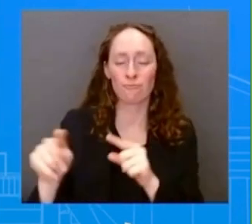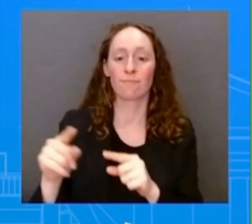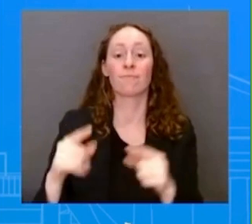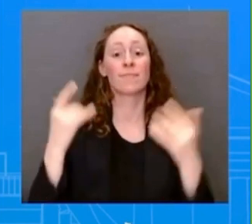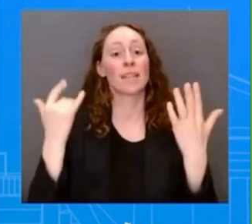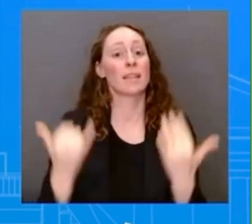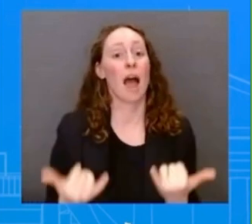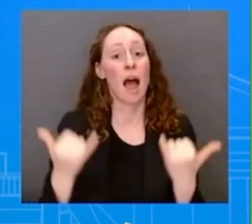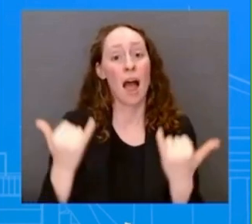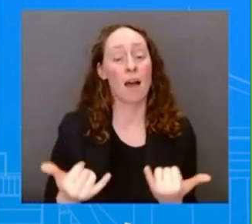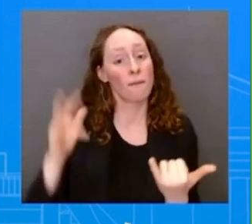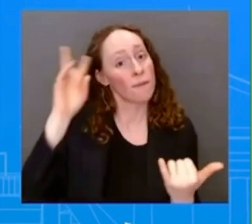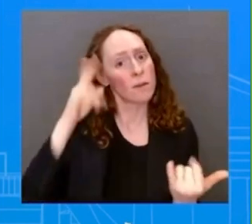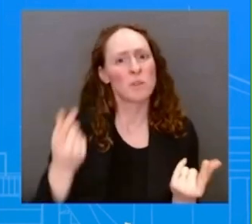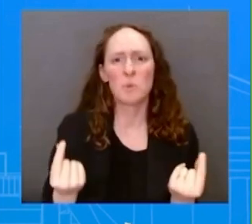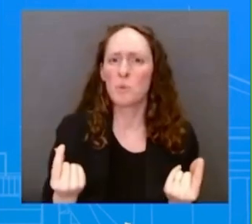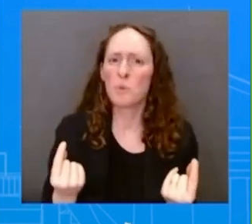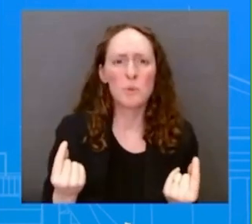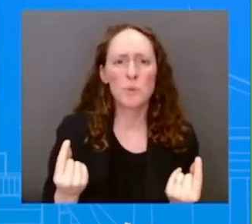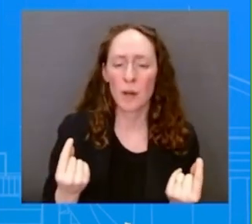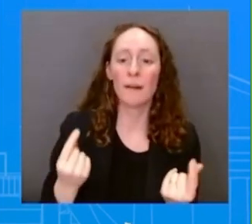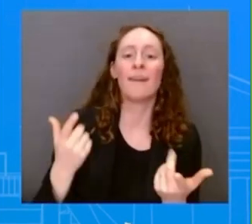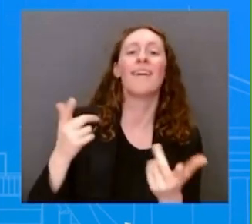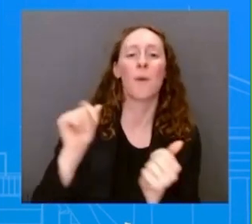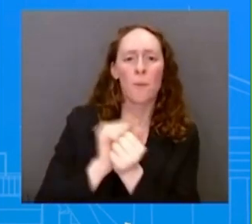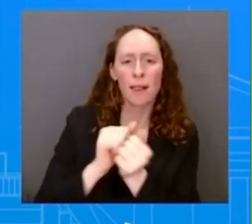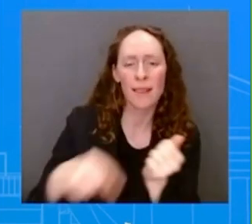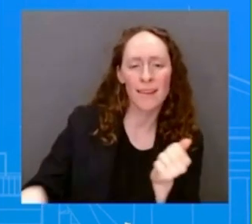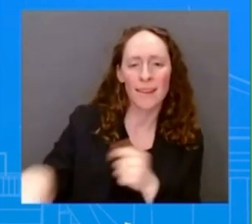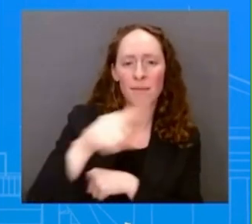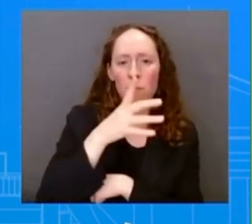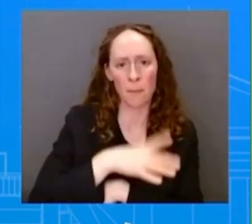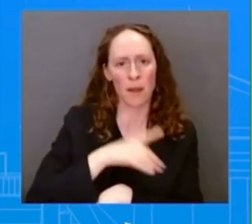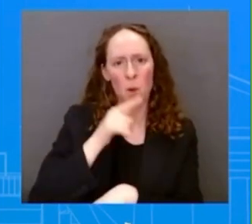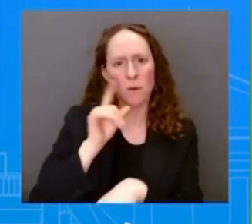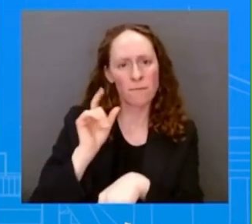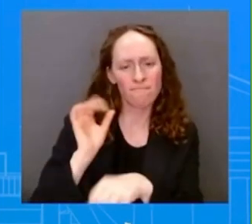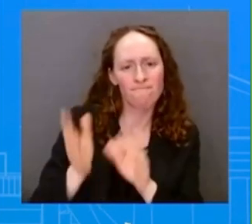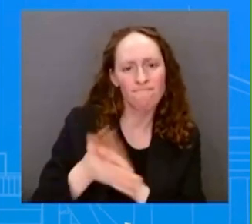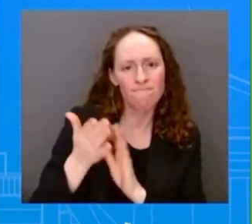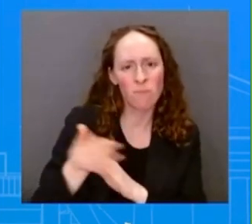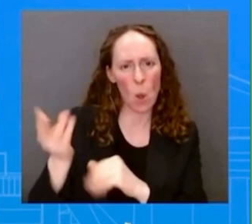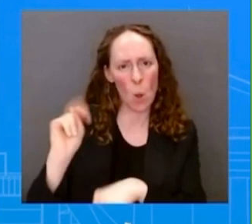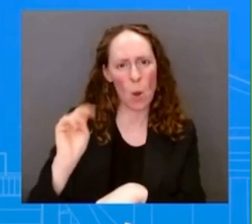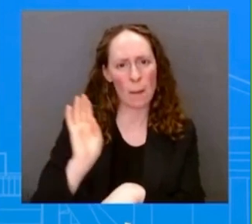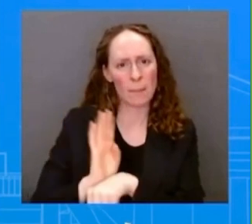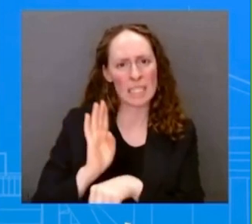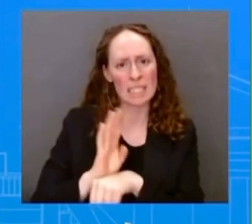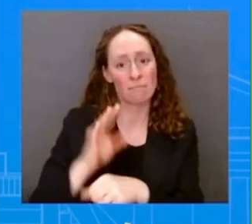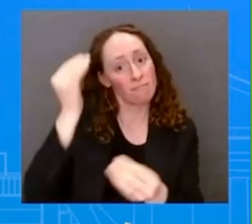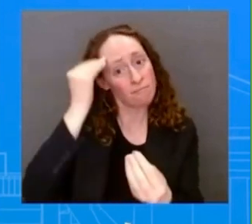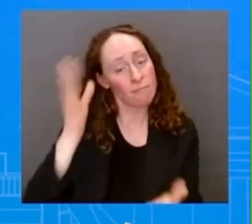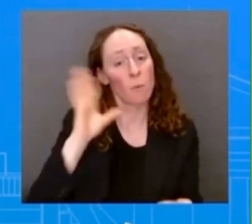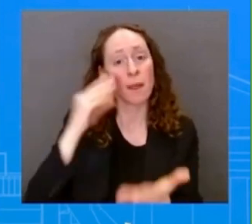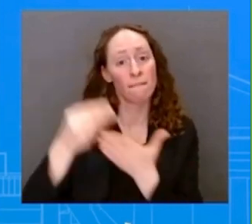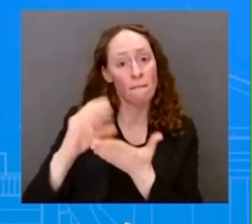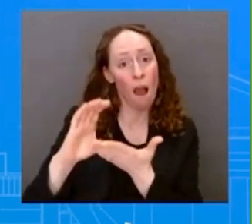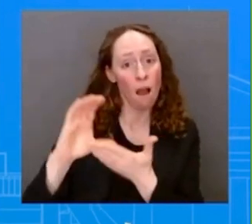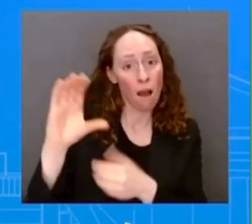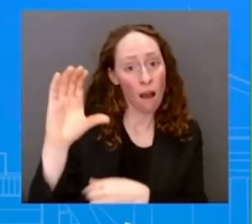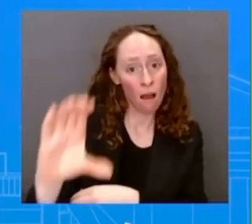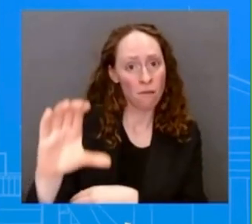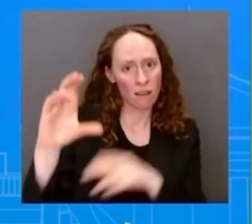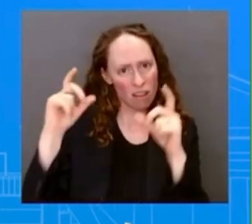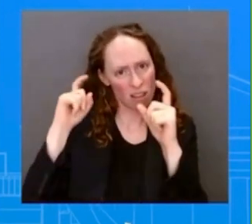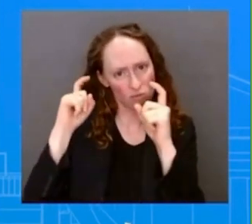dollars to support the empowerment of women in Africa. The investments will help digitize women-owned businesses